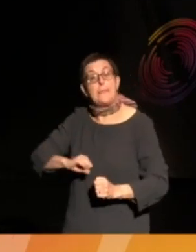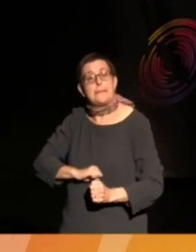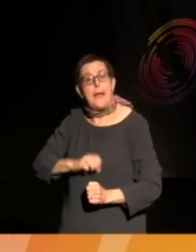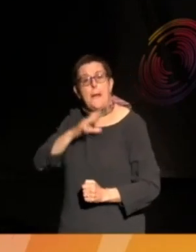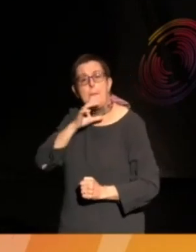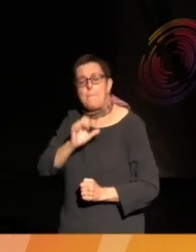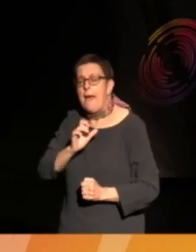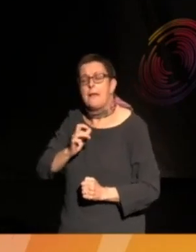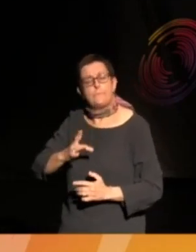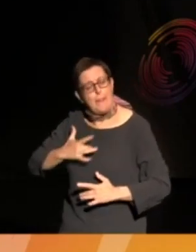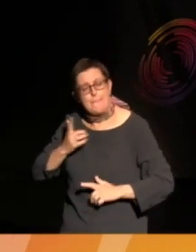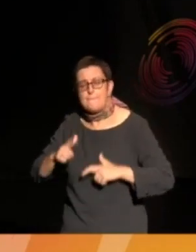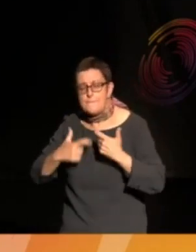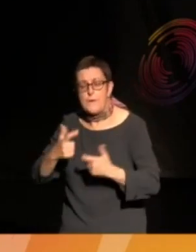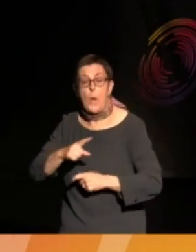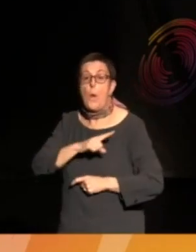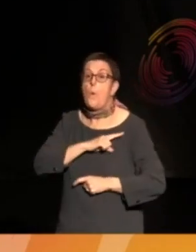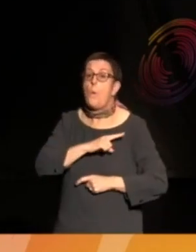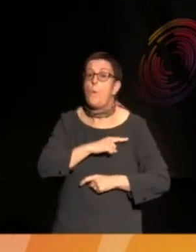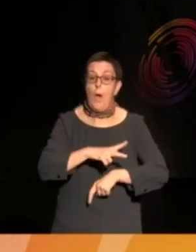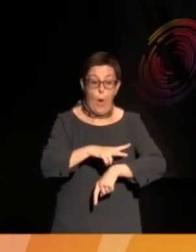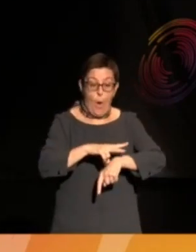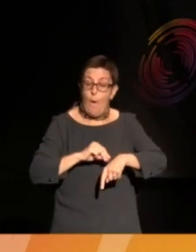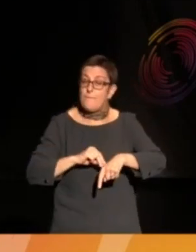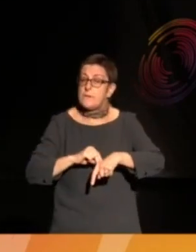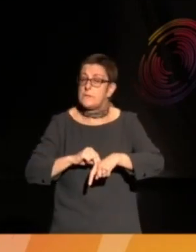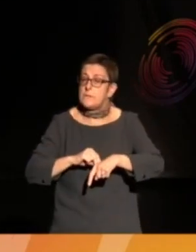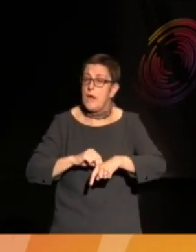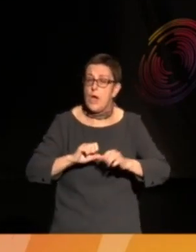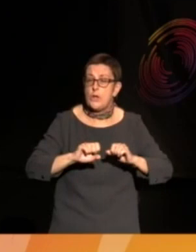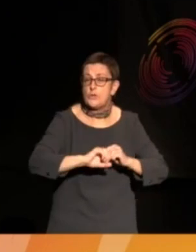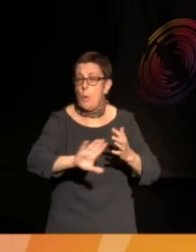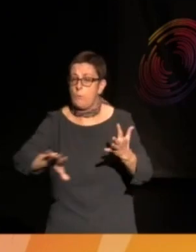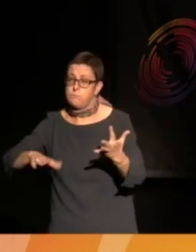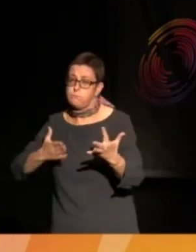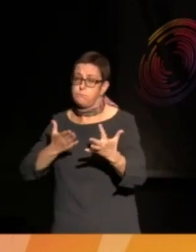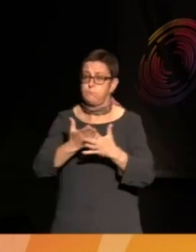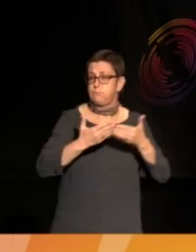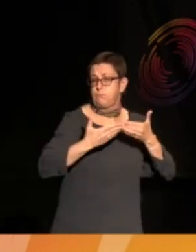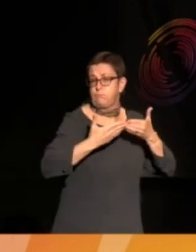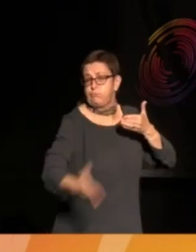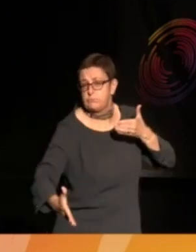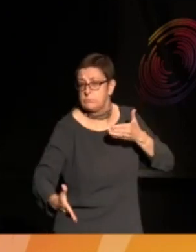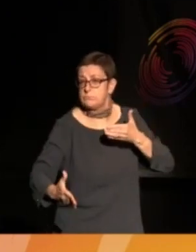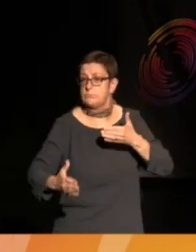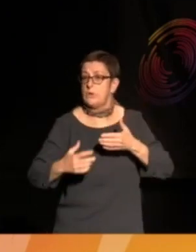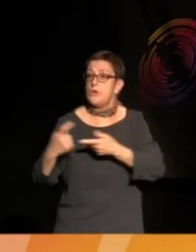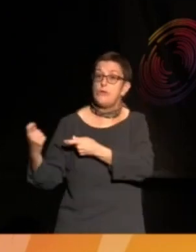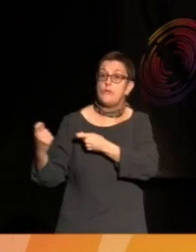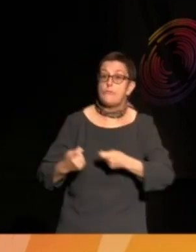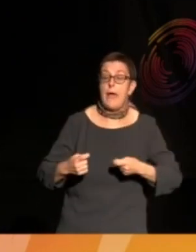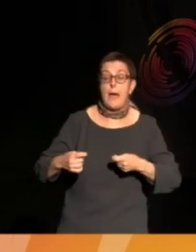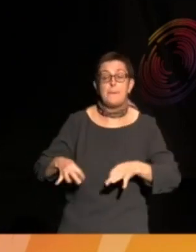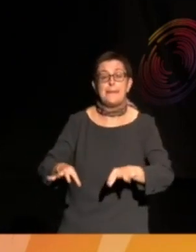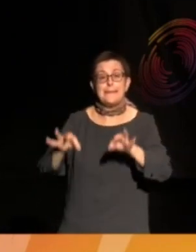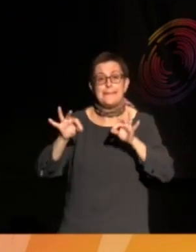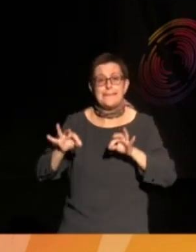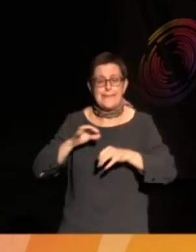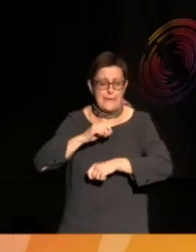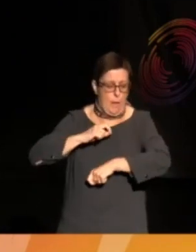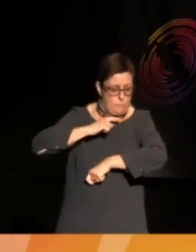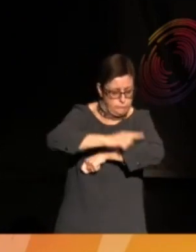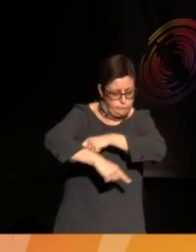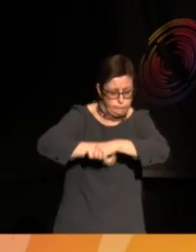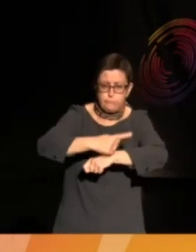officer broke down the door, pulled a tea towel tight around the wound. A tea towel is pulled tight around the